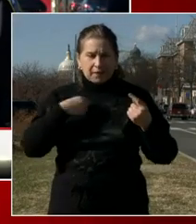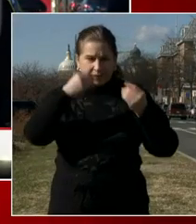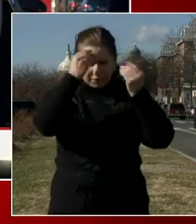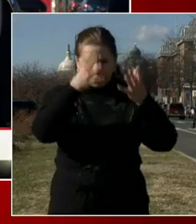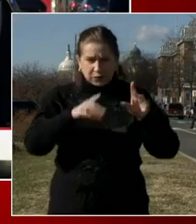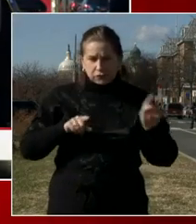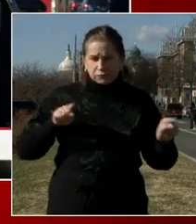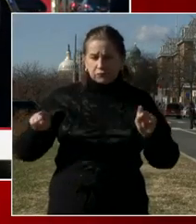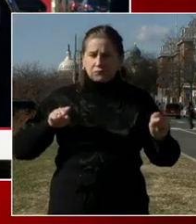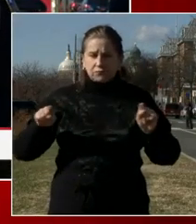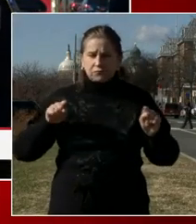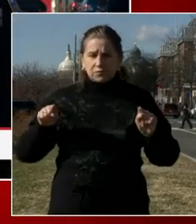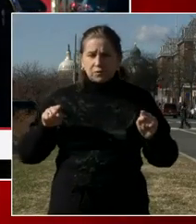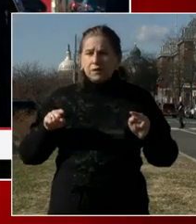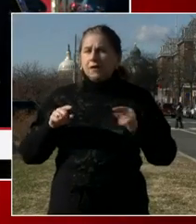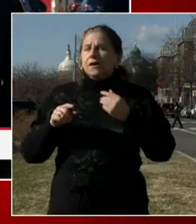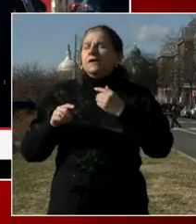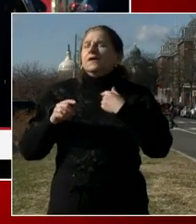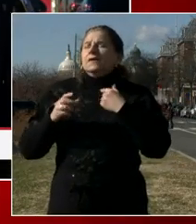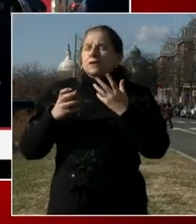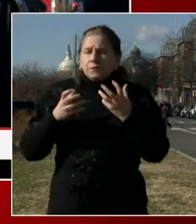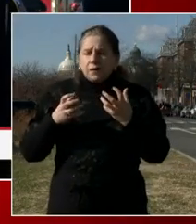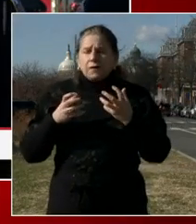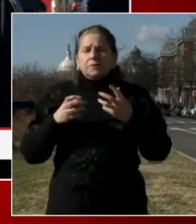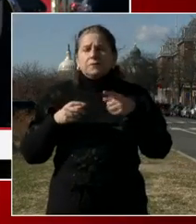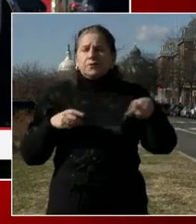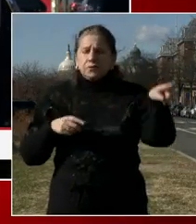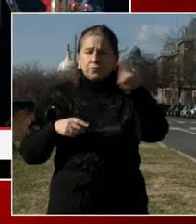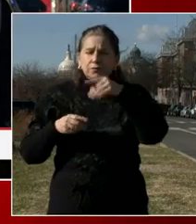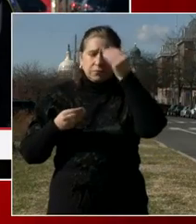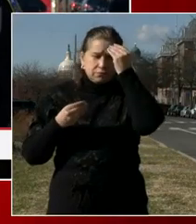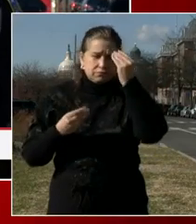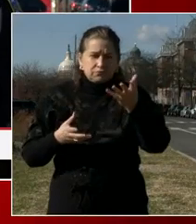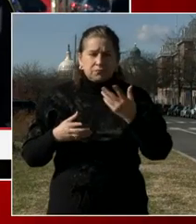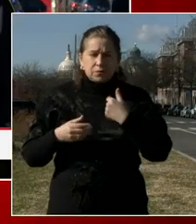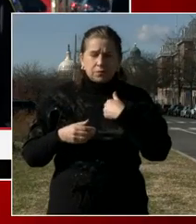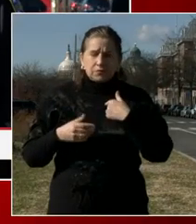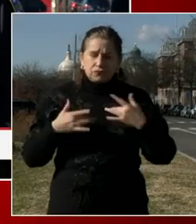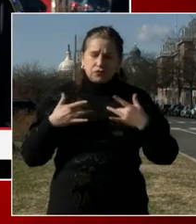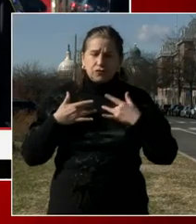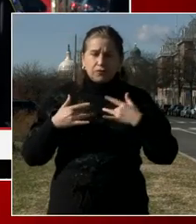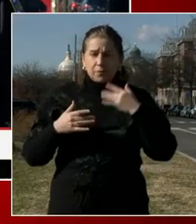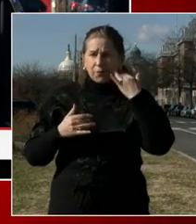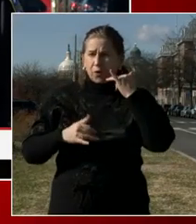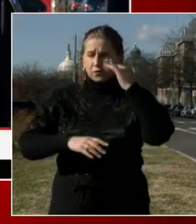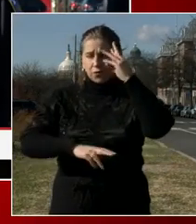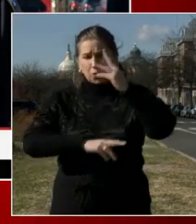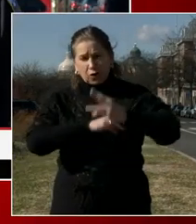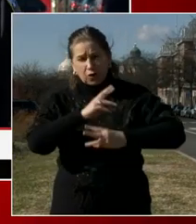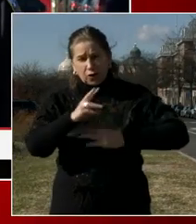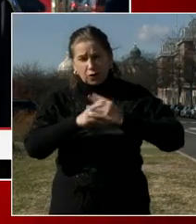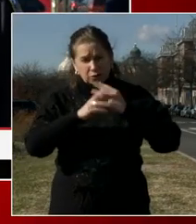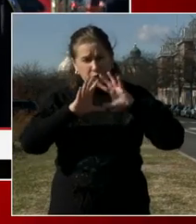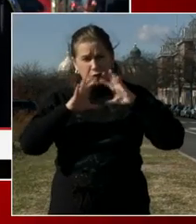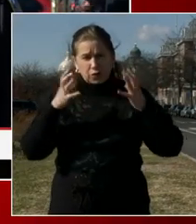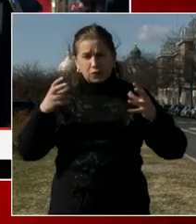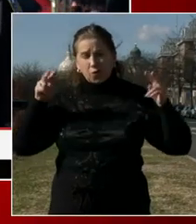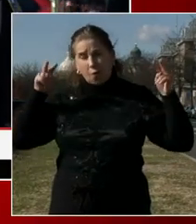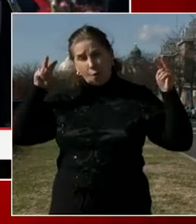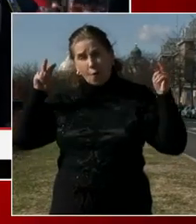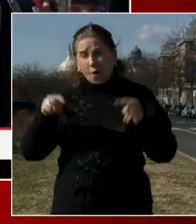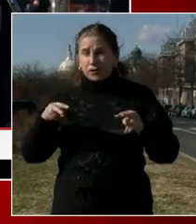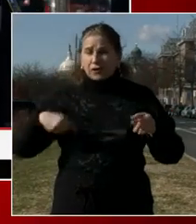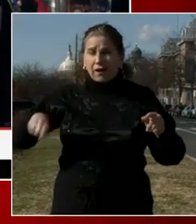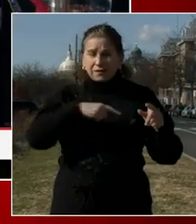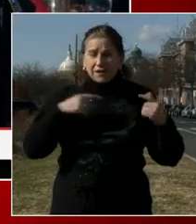on every last concern. The eyes of the world are on D.C. right now, and we're going to continue to show everyone